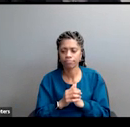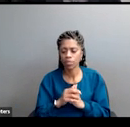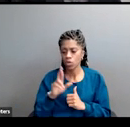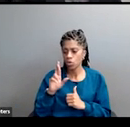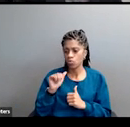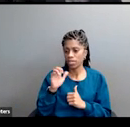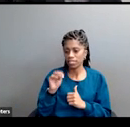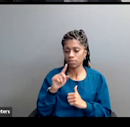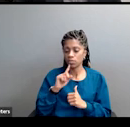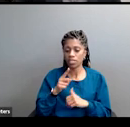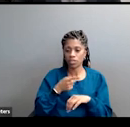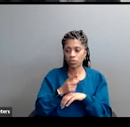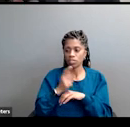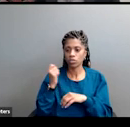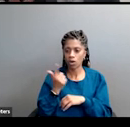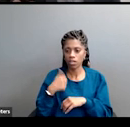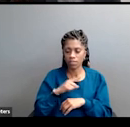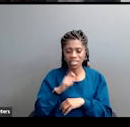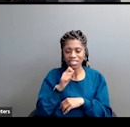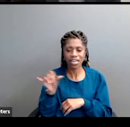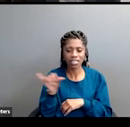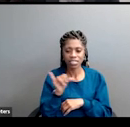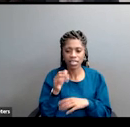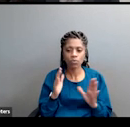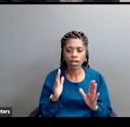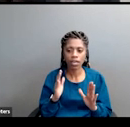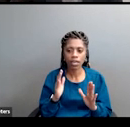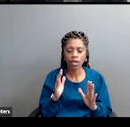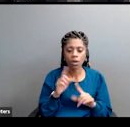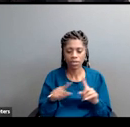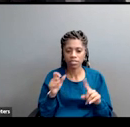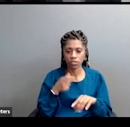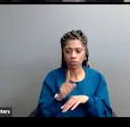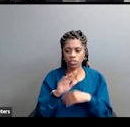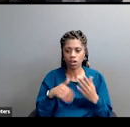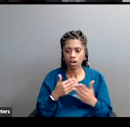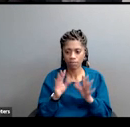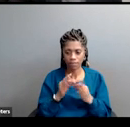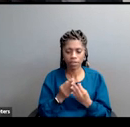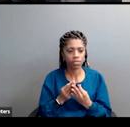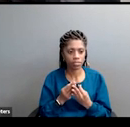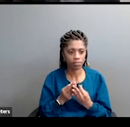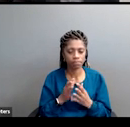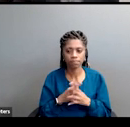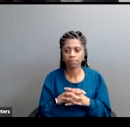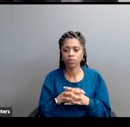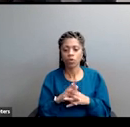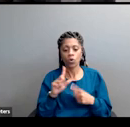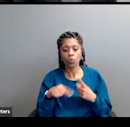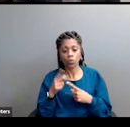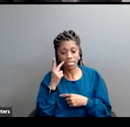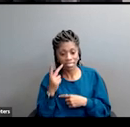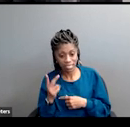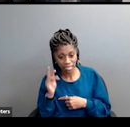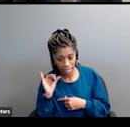to all of us, not in the same ways, but a threat to all of our families. Once we see that, we